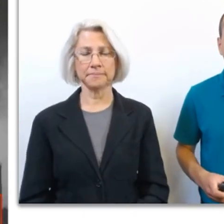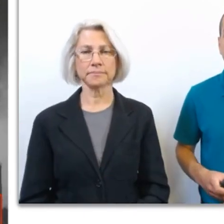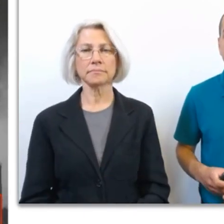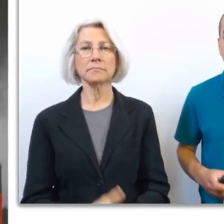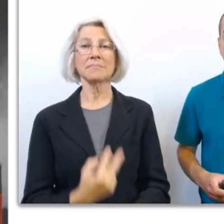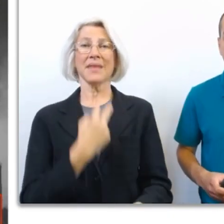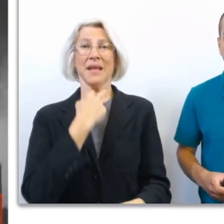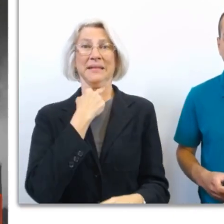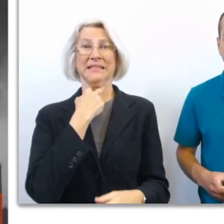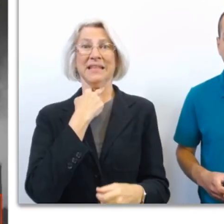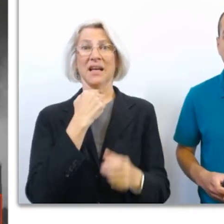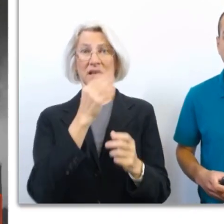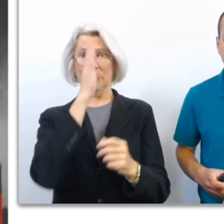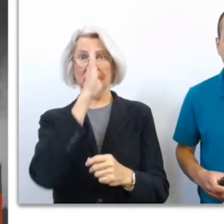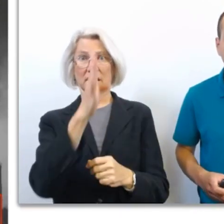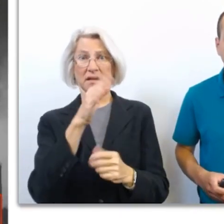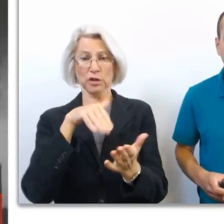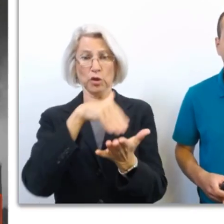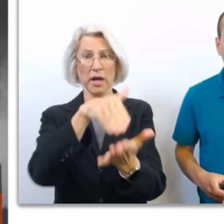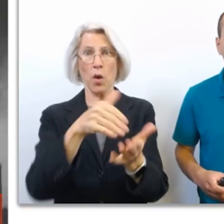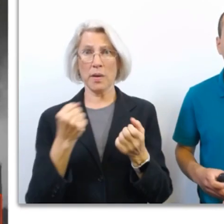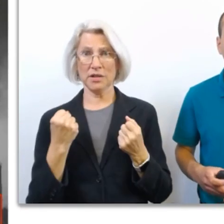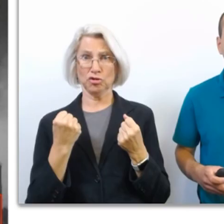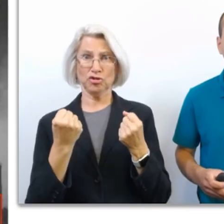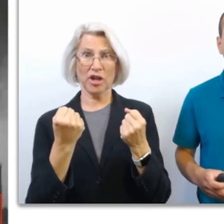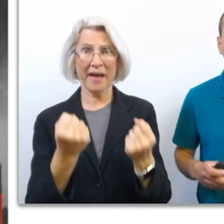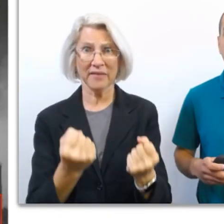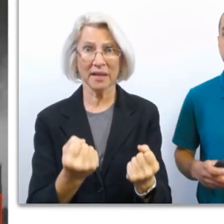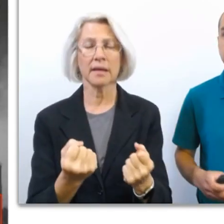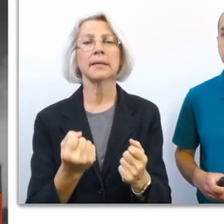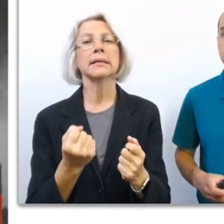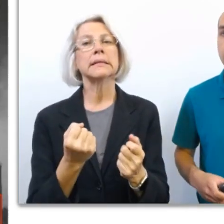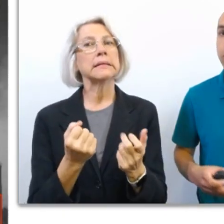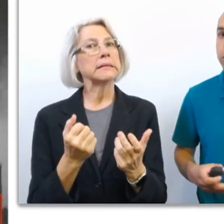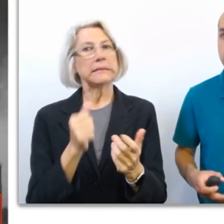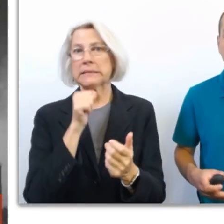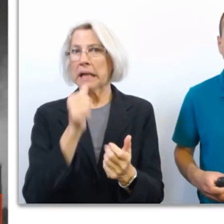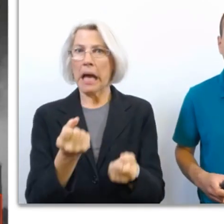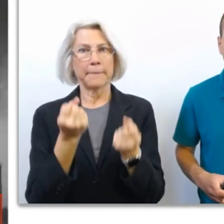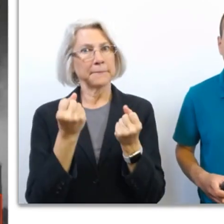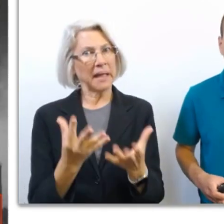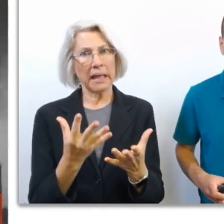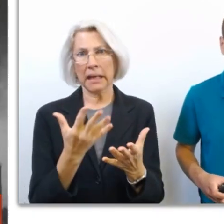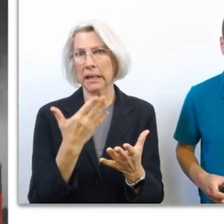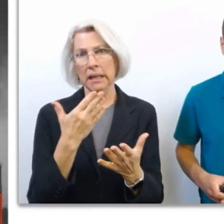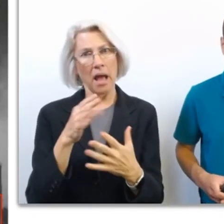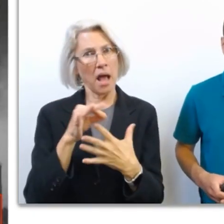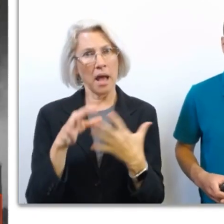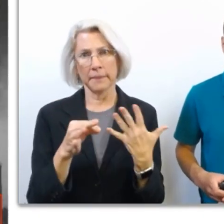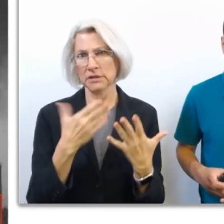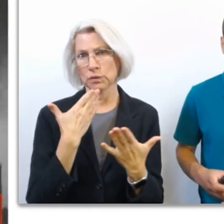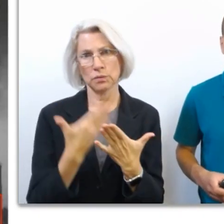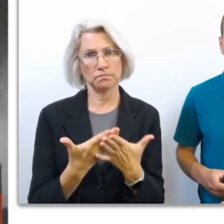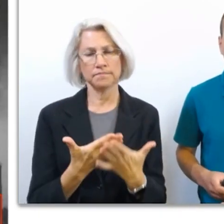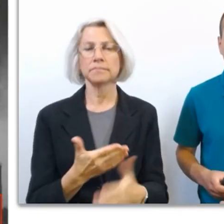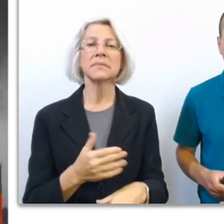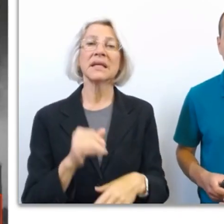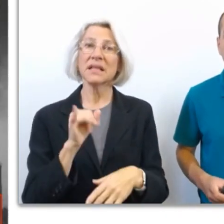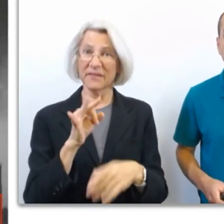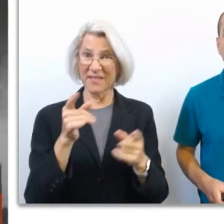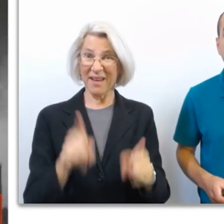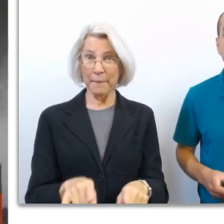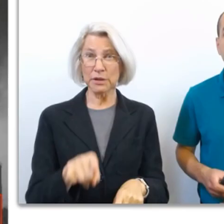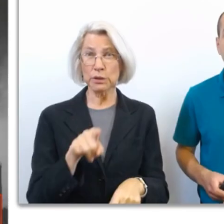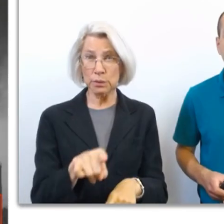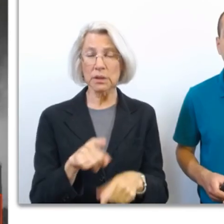caught in the path of a tornado while traveling also leaves you with few or no good options. If in this situation,